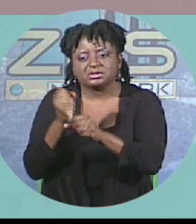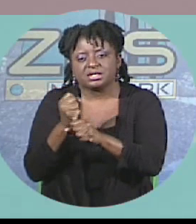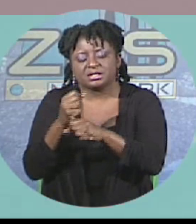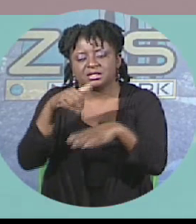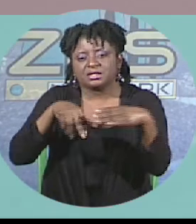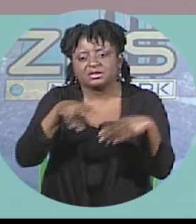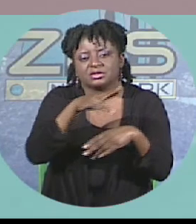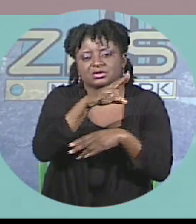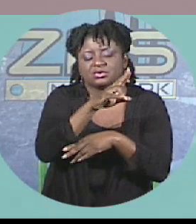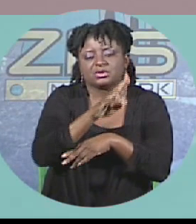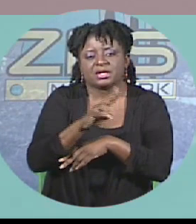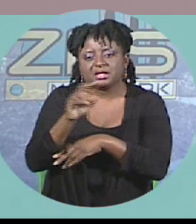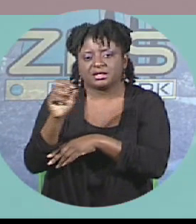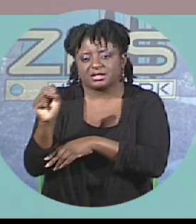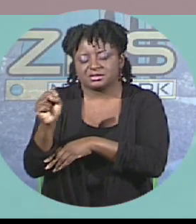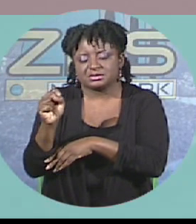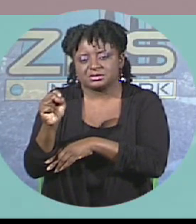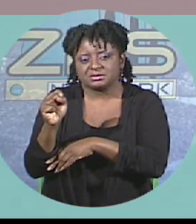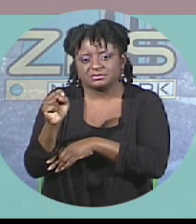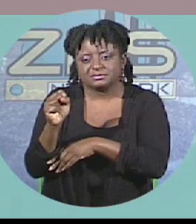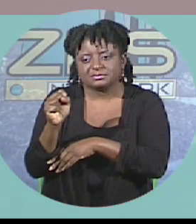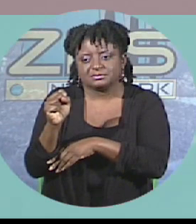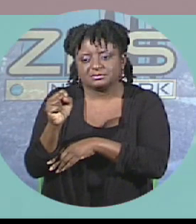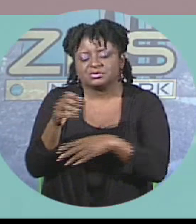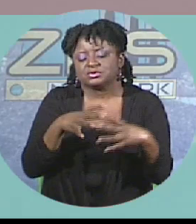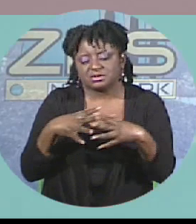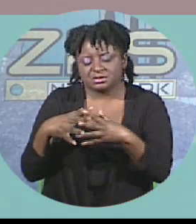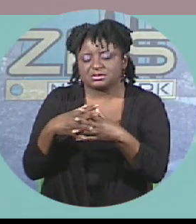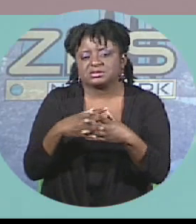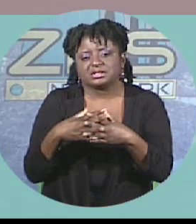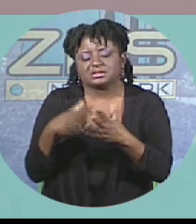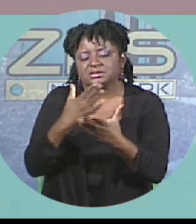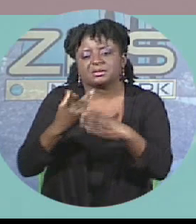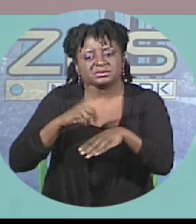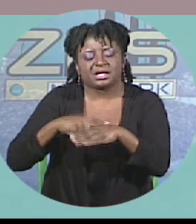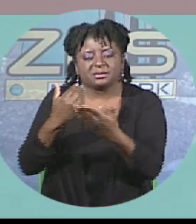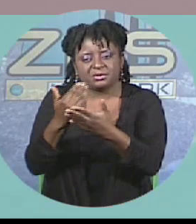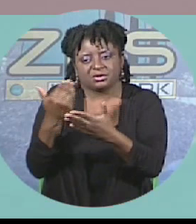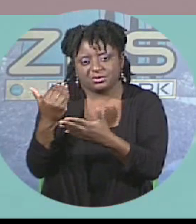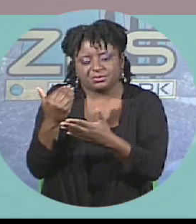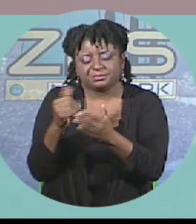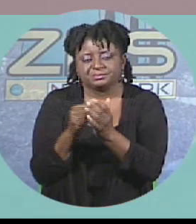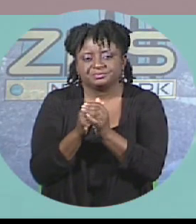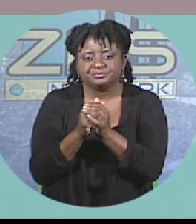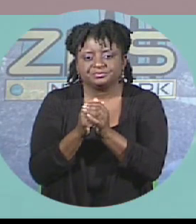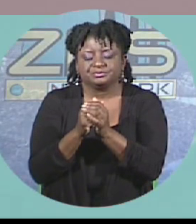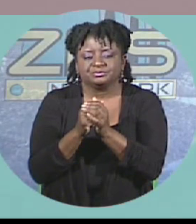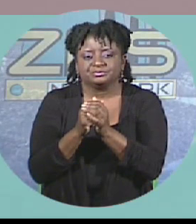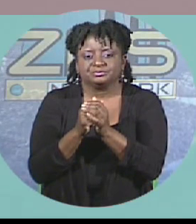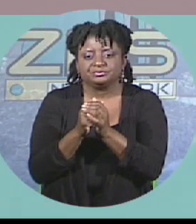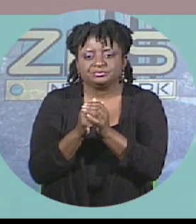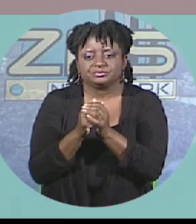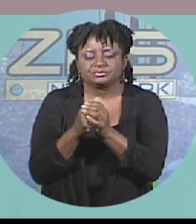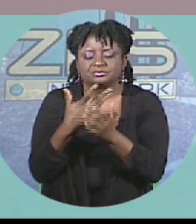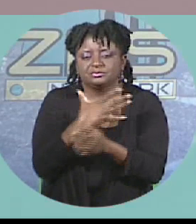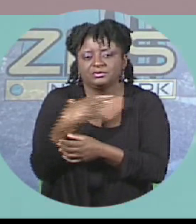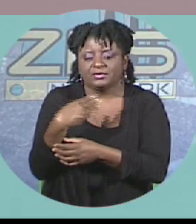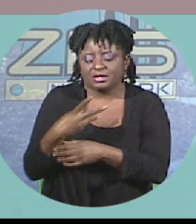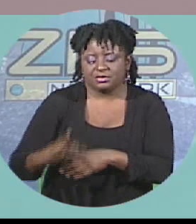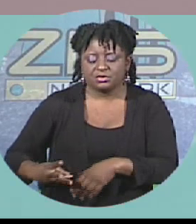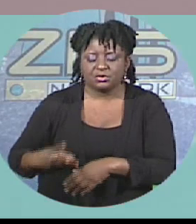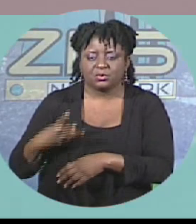the United States quite some time ago, and the weapon